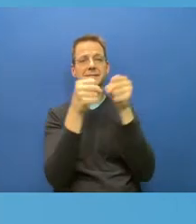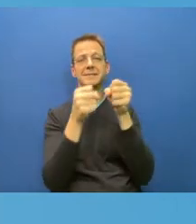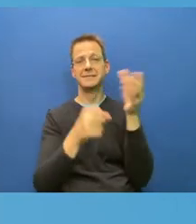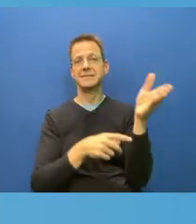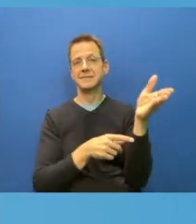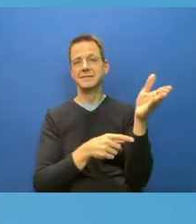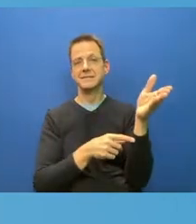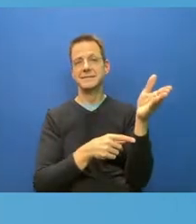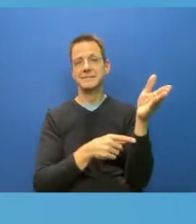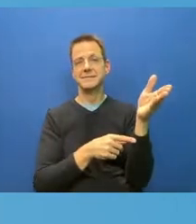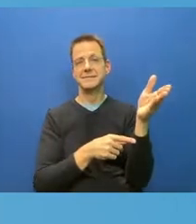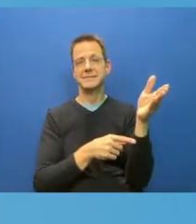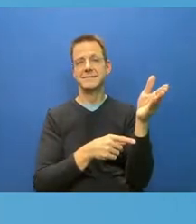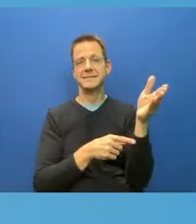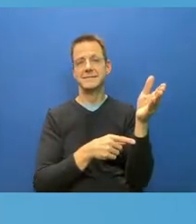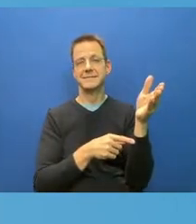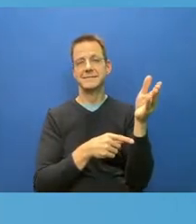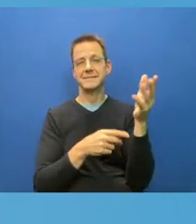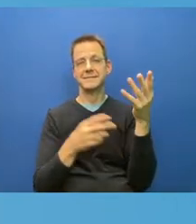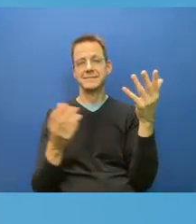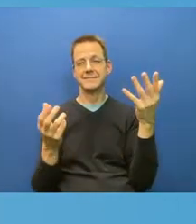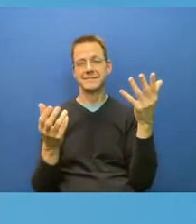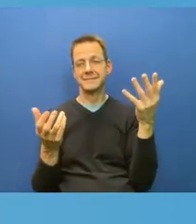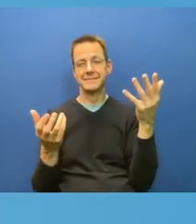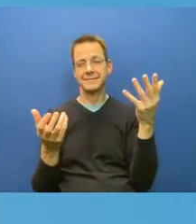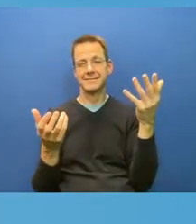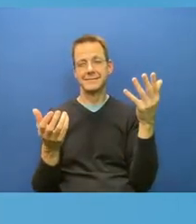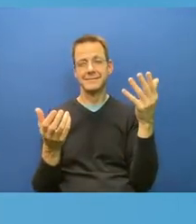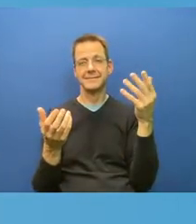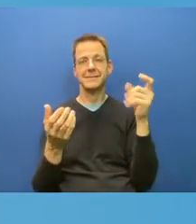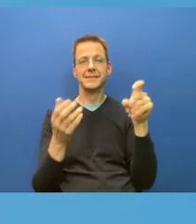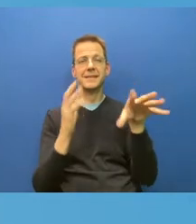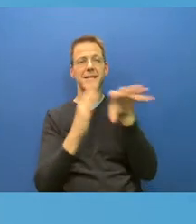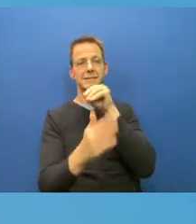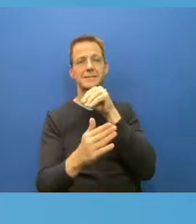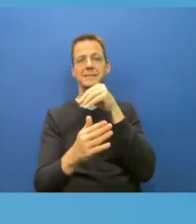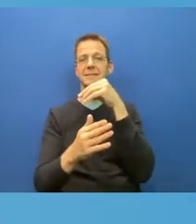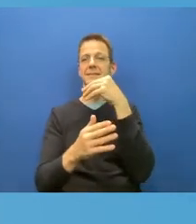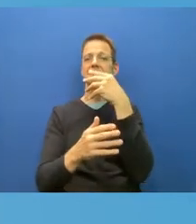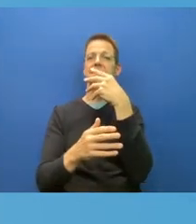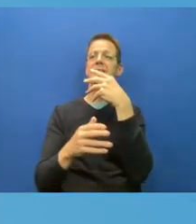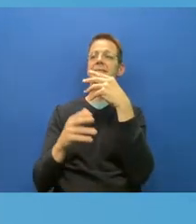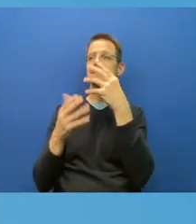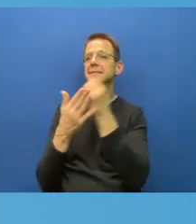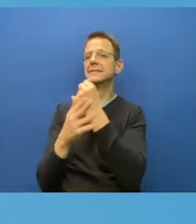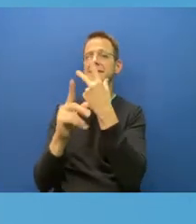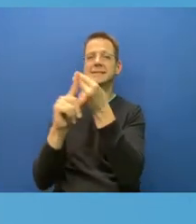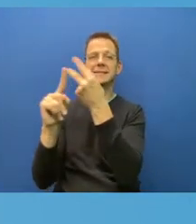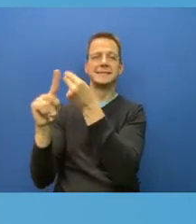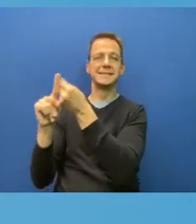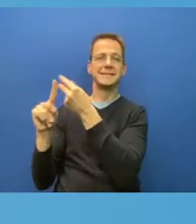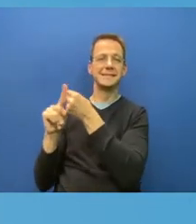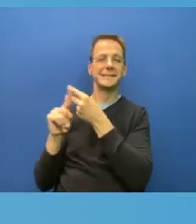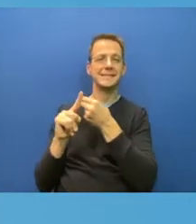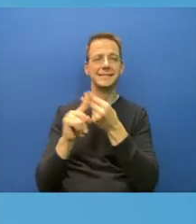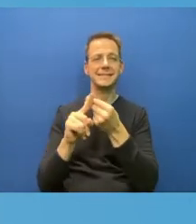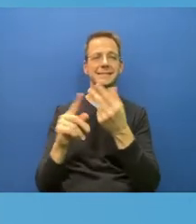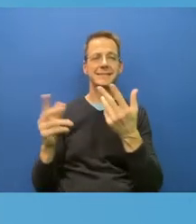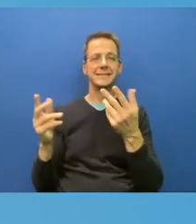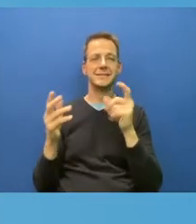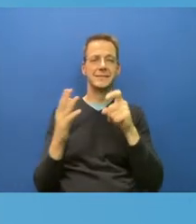yeah, and write to your, I don't know, politicians and tell them that you don't want to live with COVID because